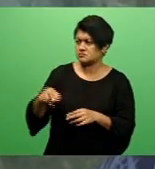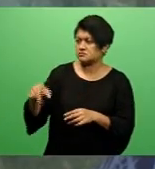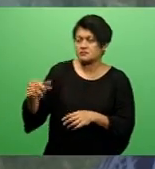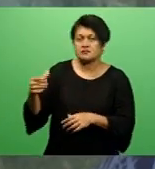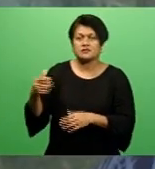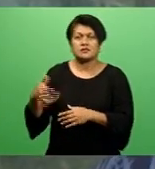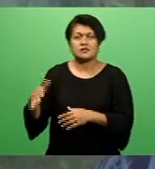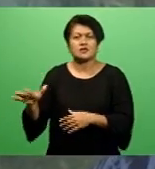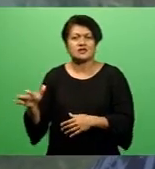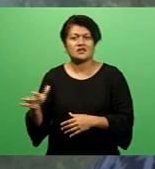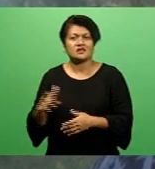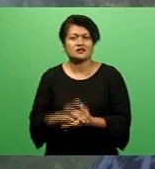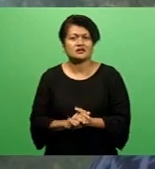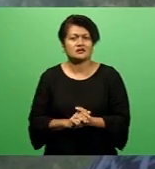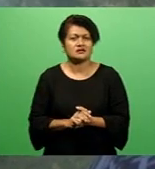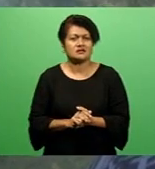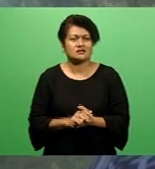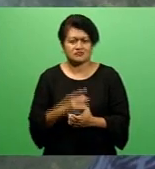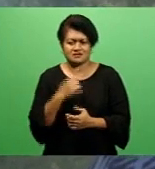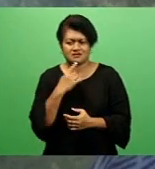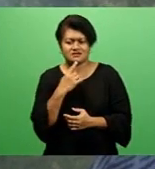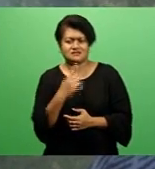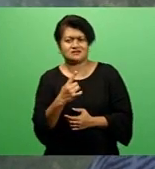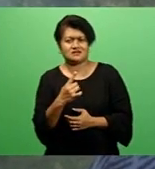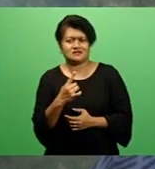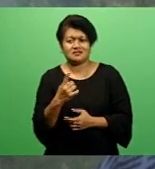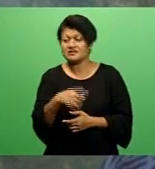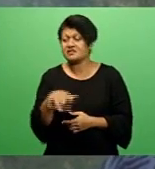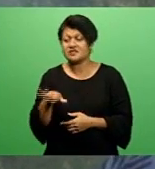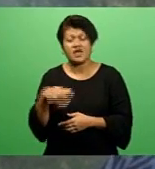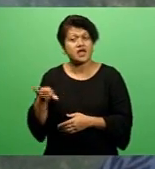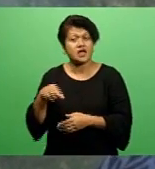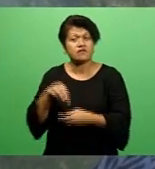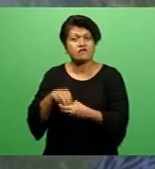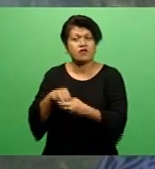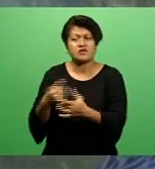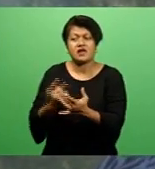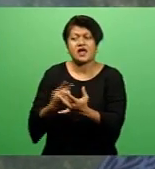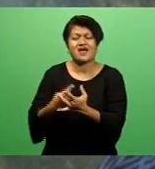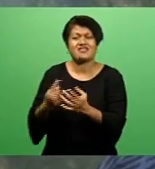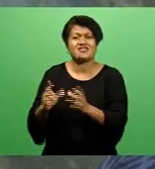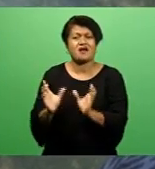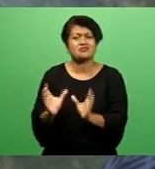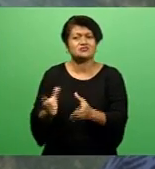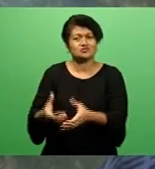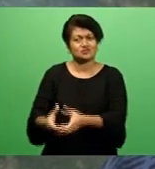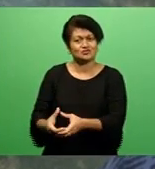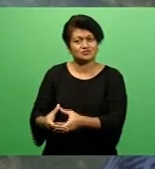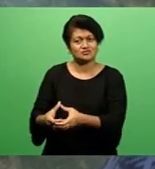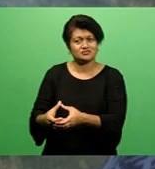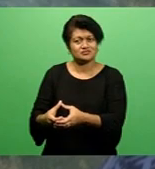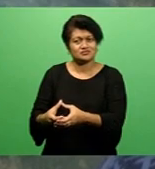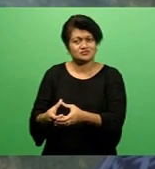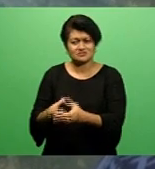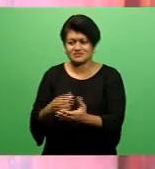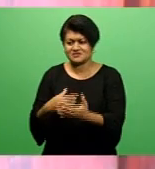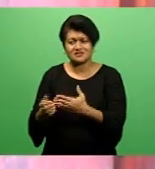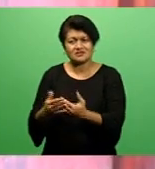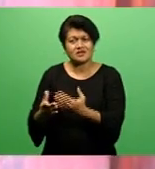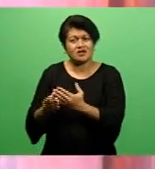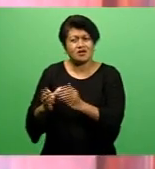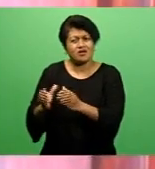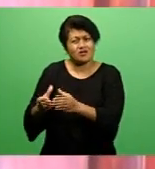today and there is some allegation they are involved in some of the party. The party can be taken into,